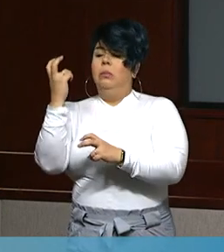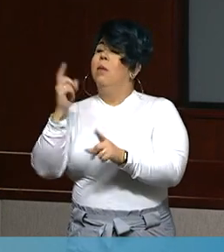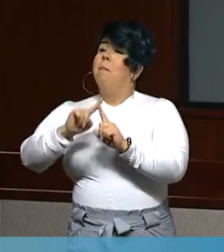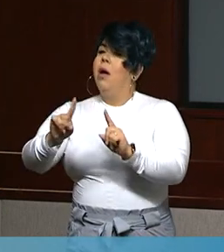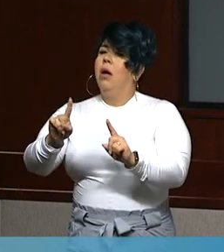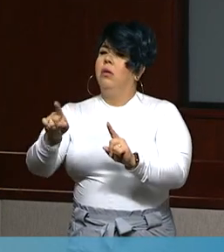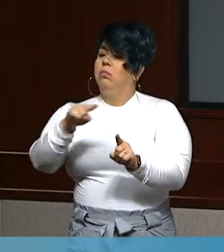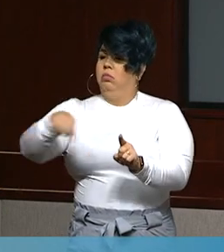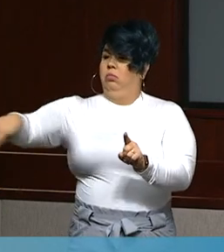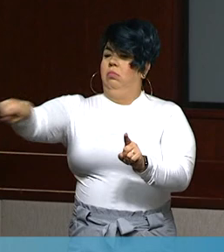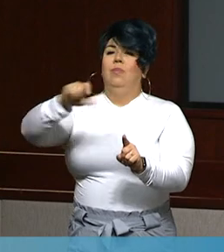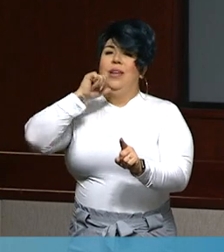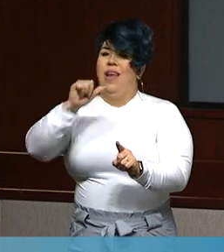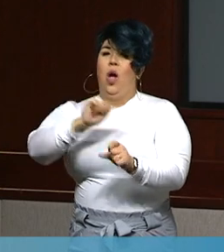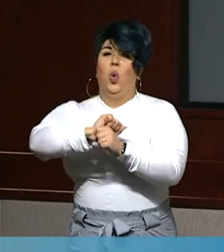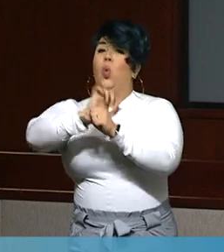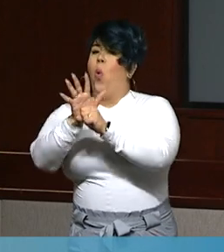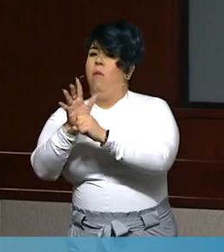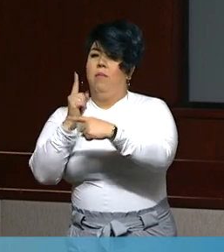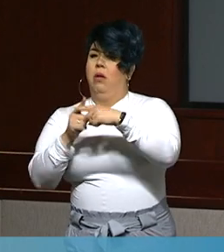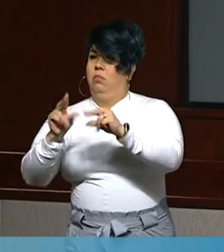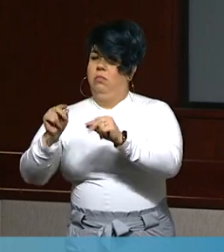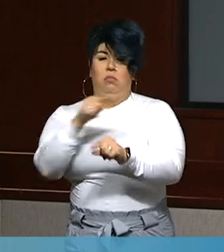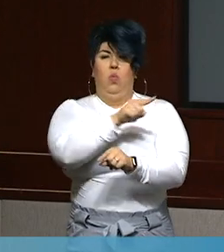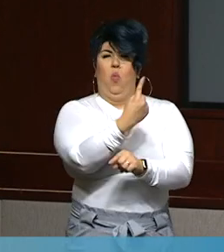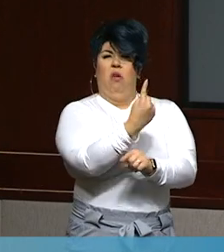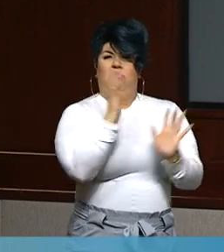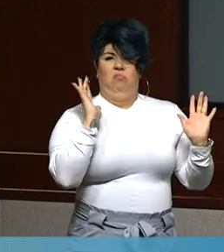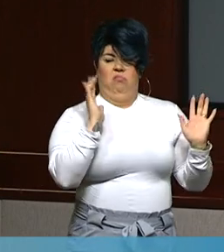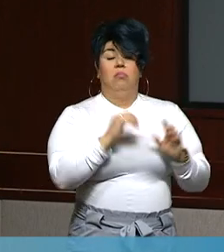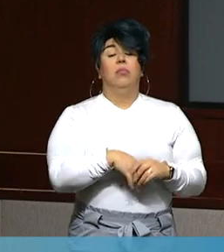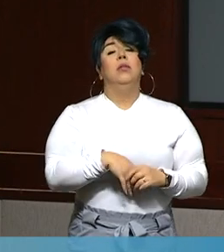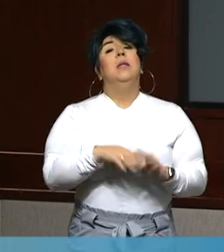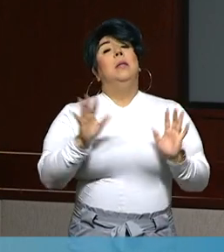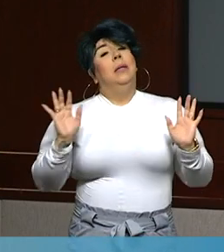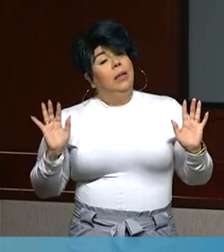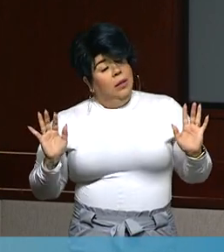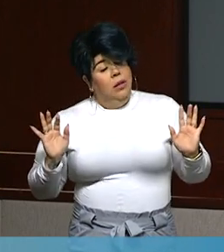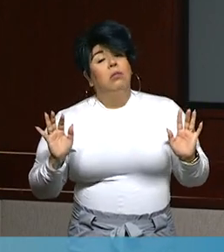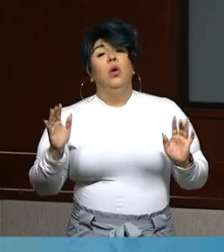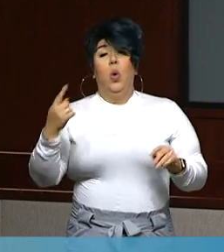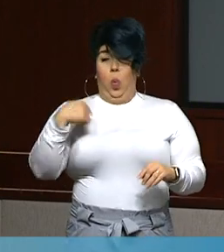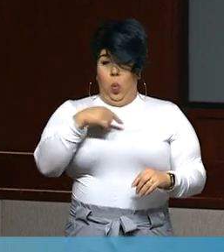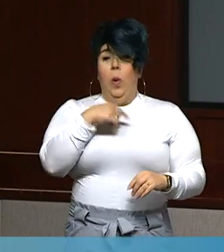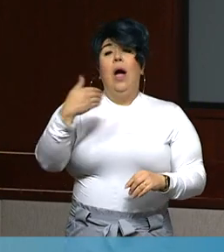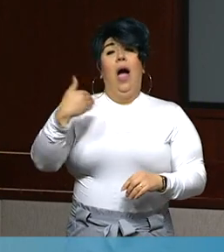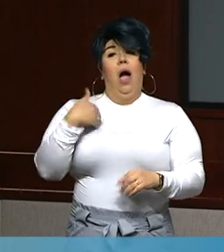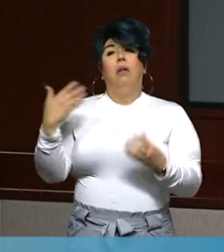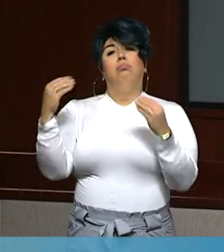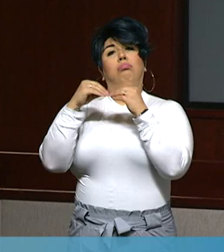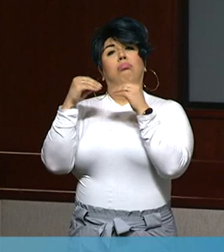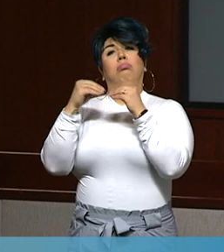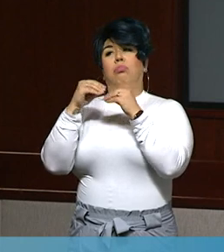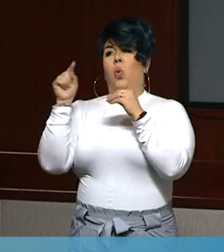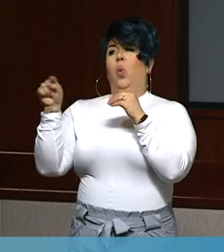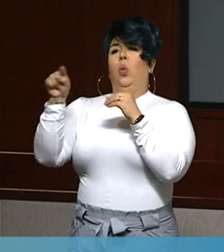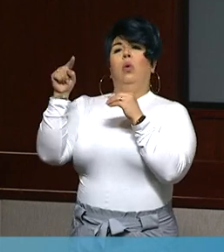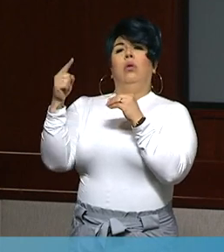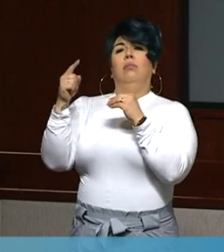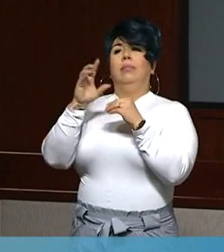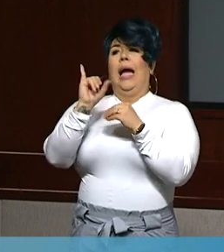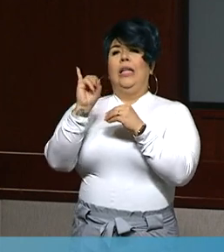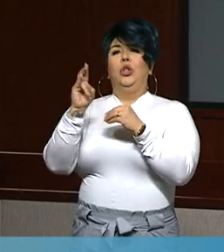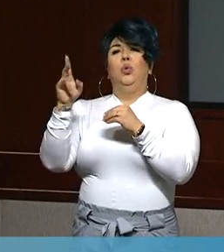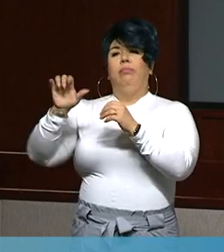to COVID. There is still, as Brynn mentioned, capacity for additional care to provide it in the intensive care units,